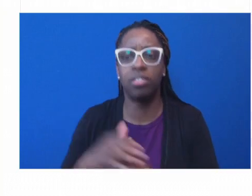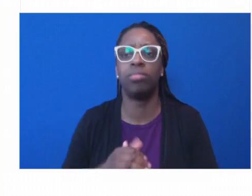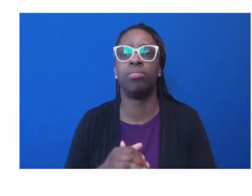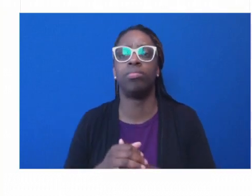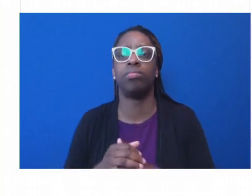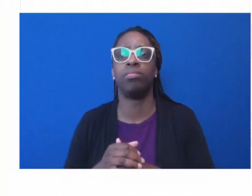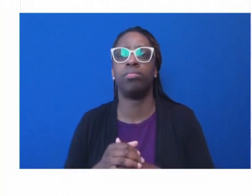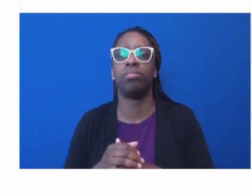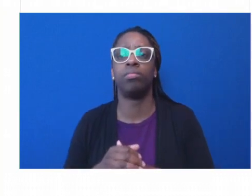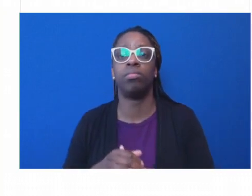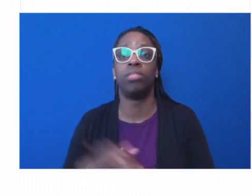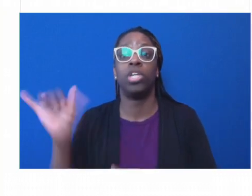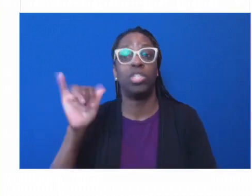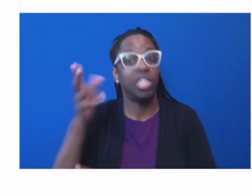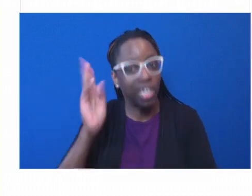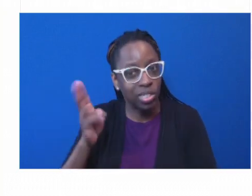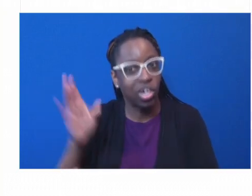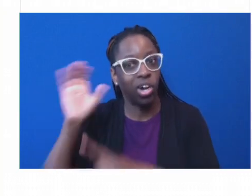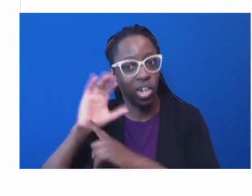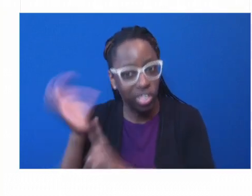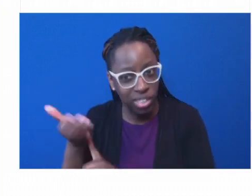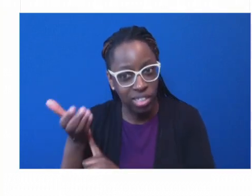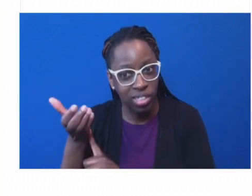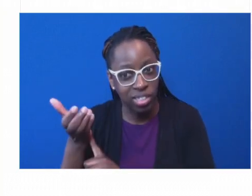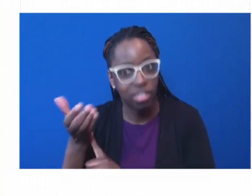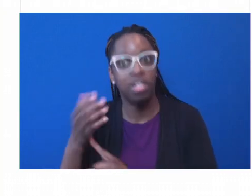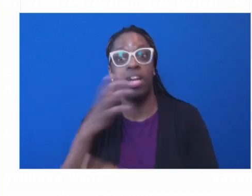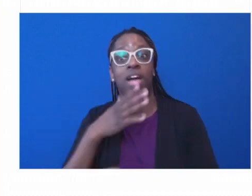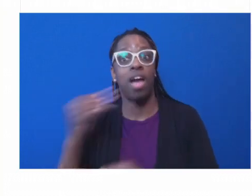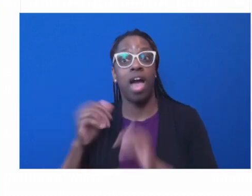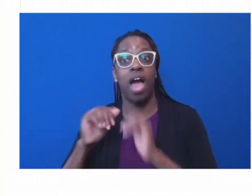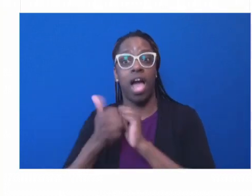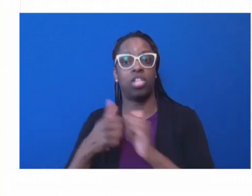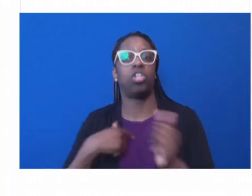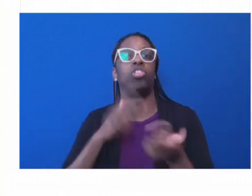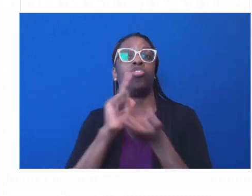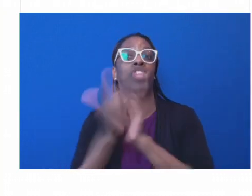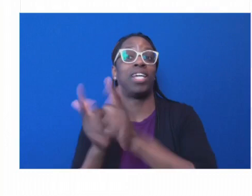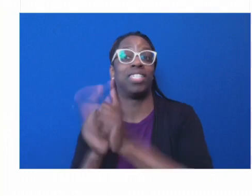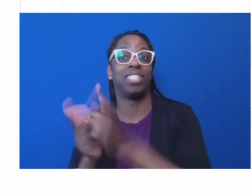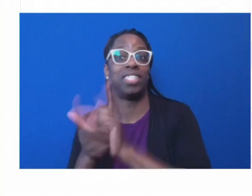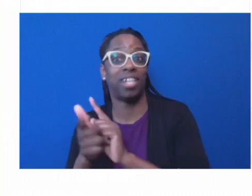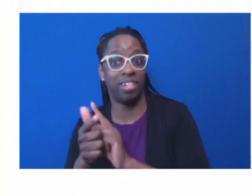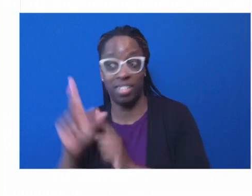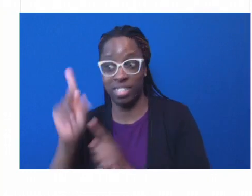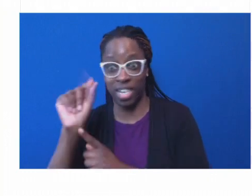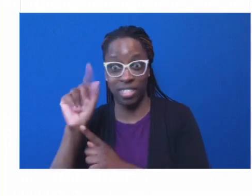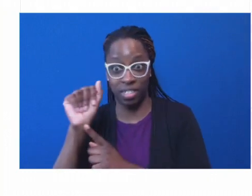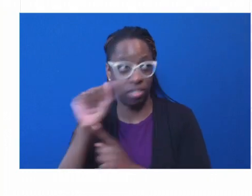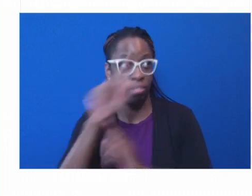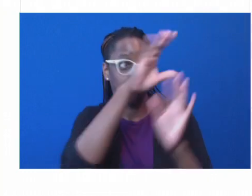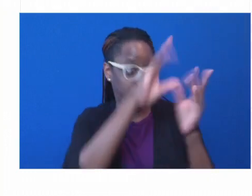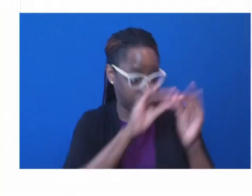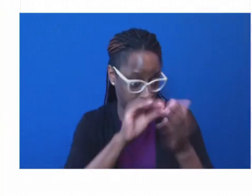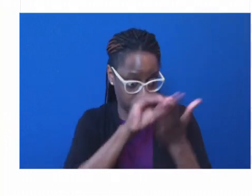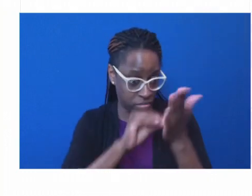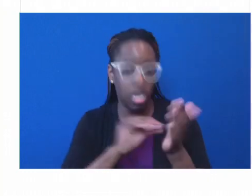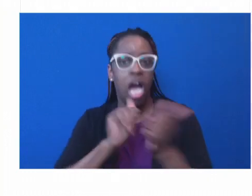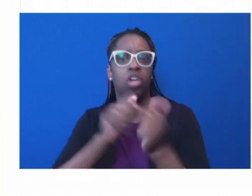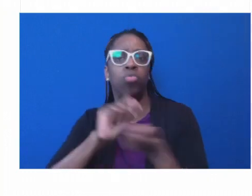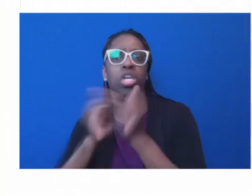translating that data to action. There have been partnerships to look at data together. There are partnerships to present data together,